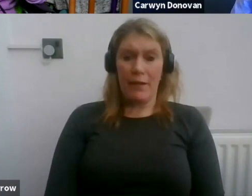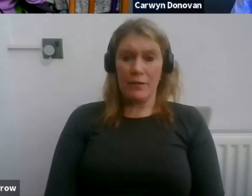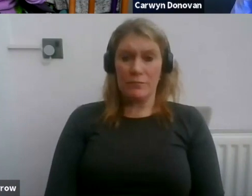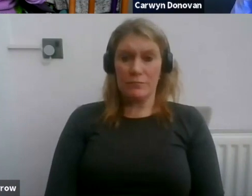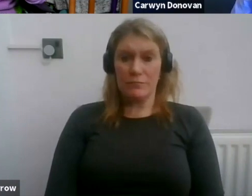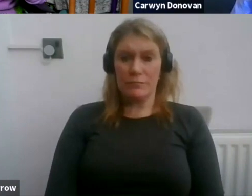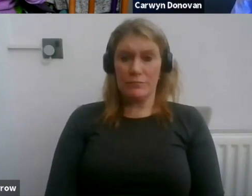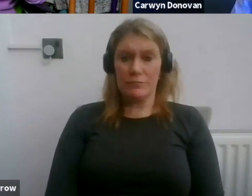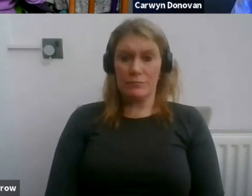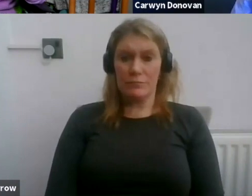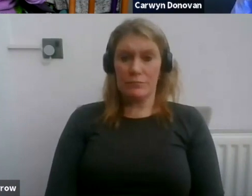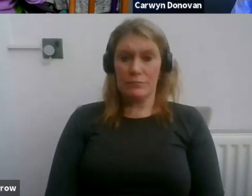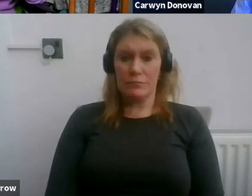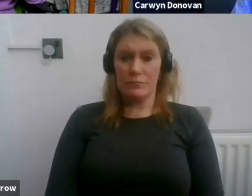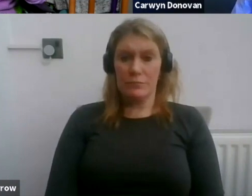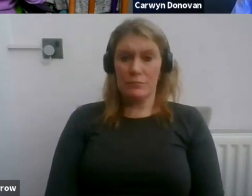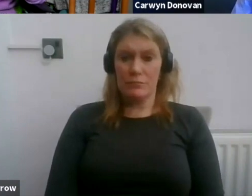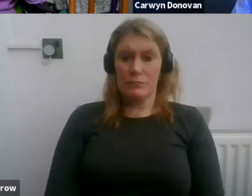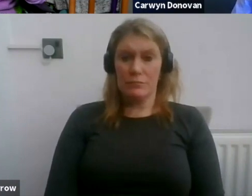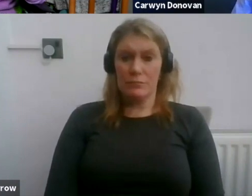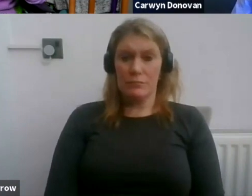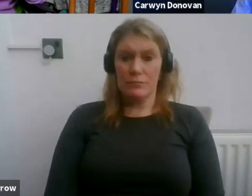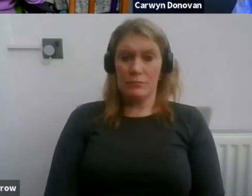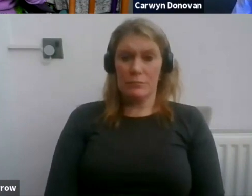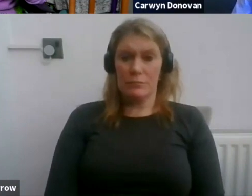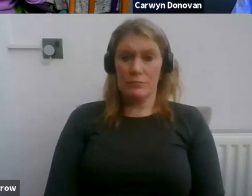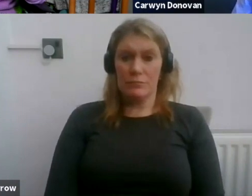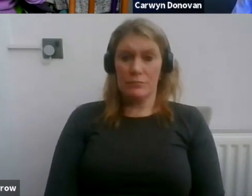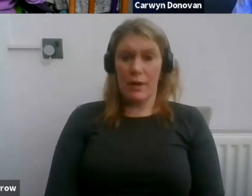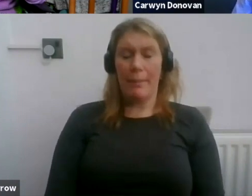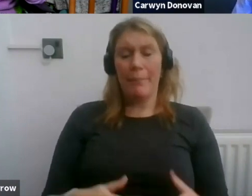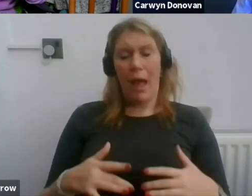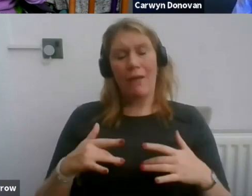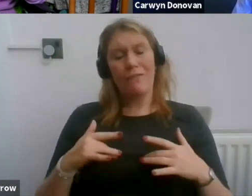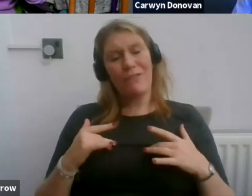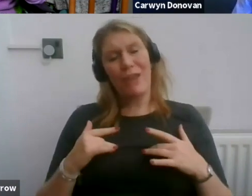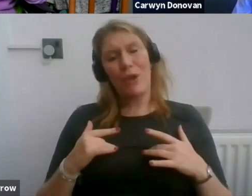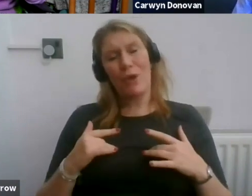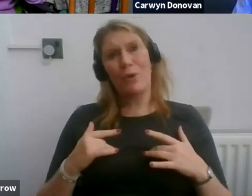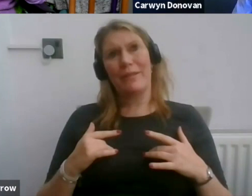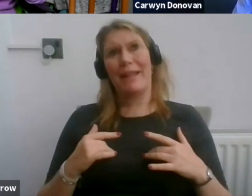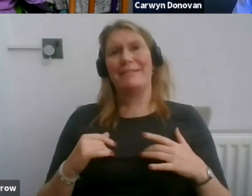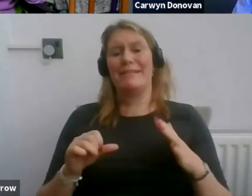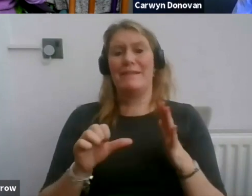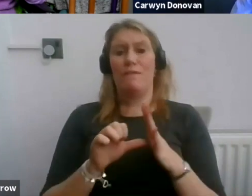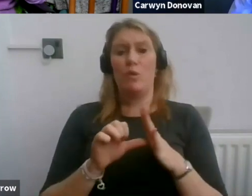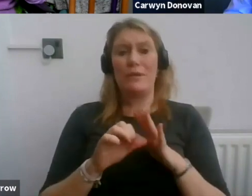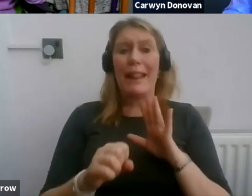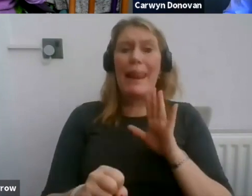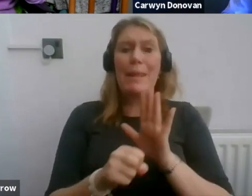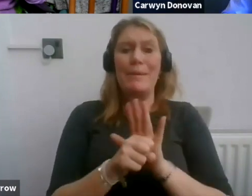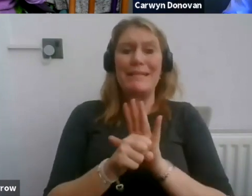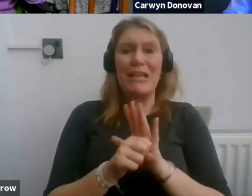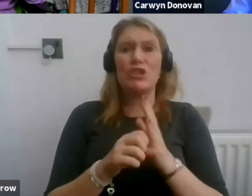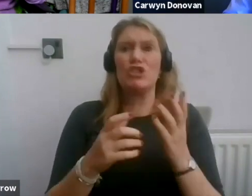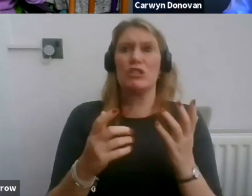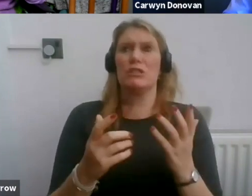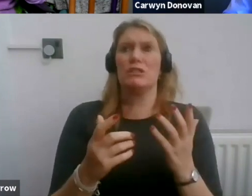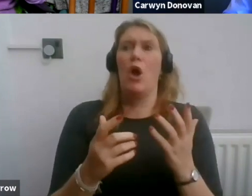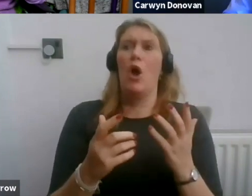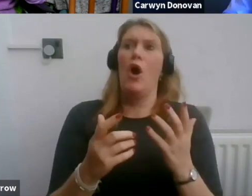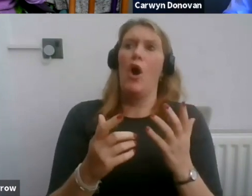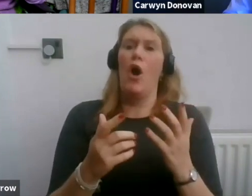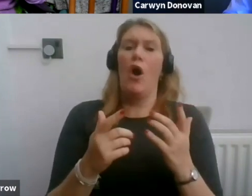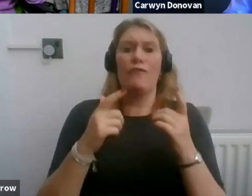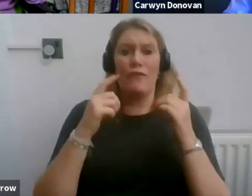can I say it? It's a microcosm of the limitations of the legislation. Yes, there have been great movements